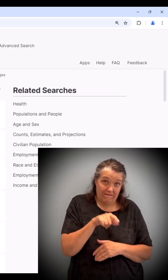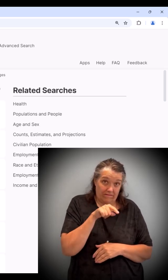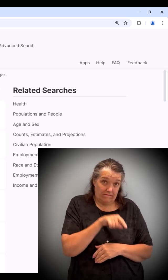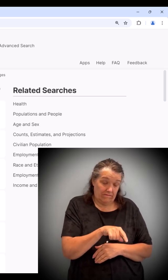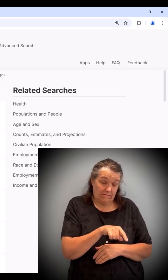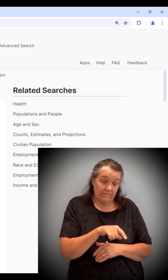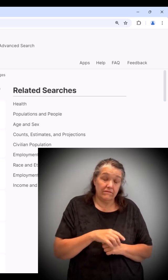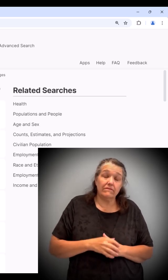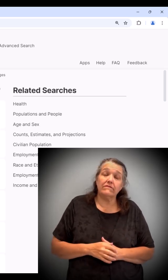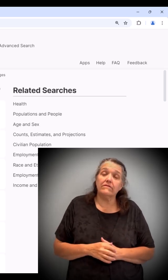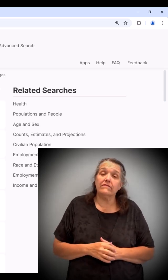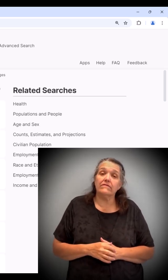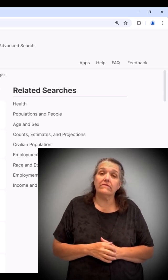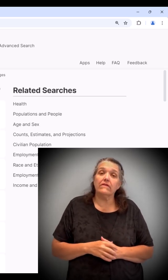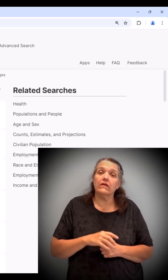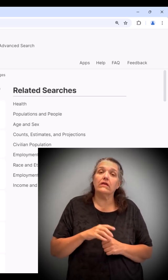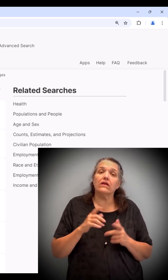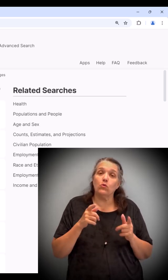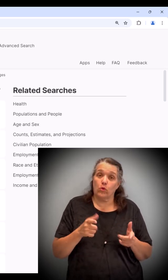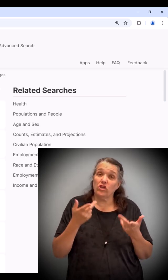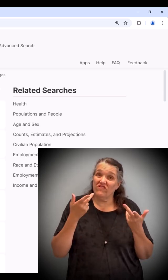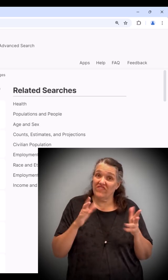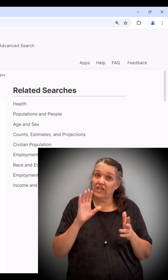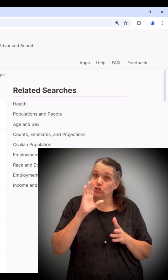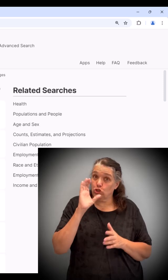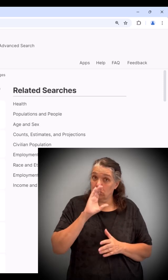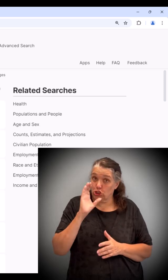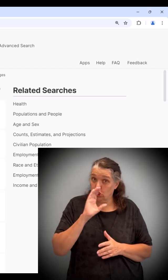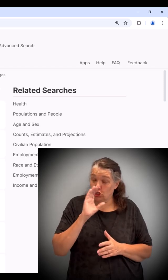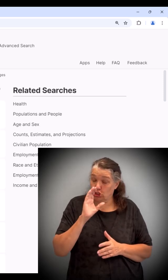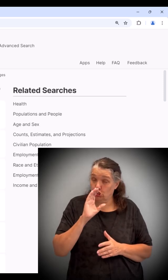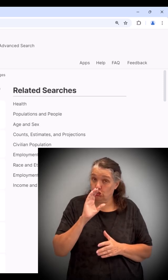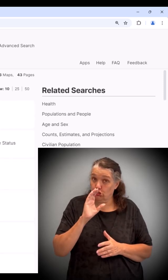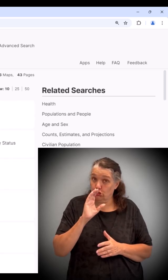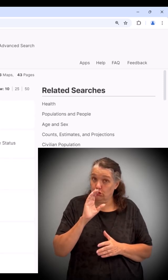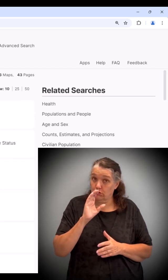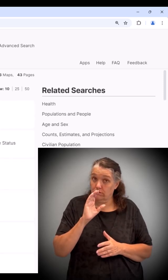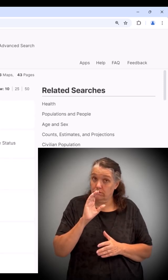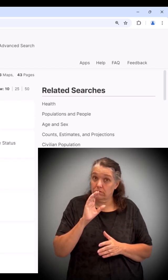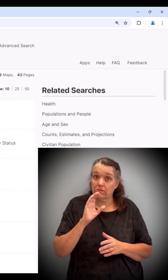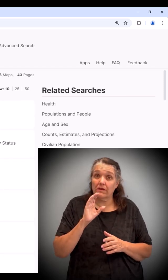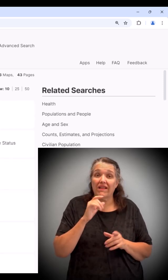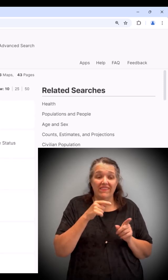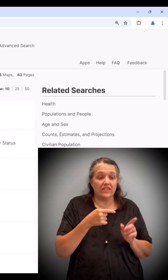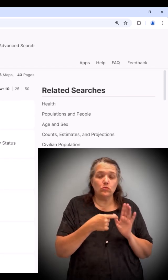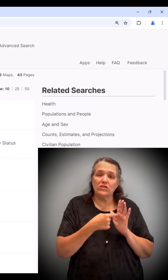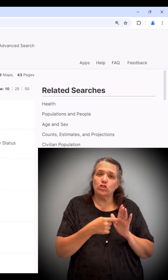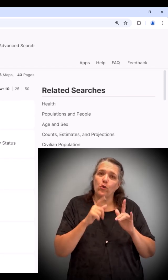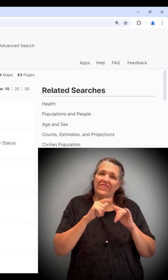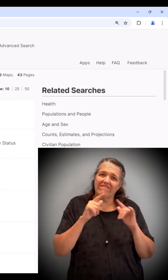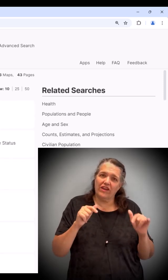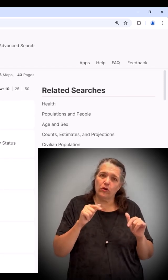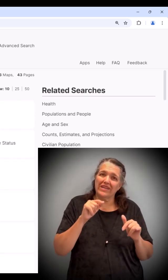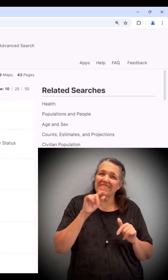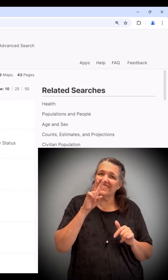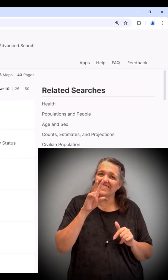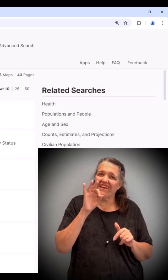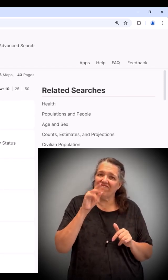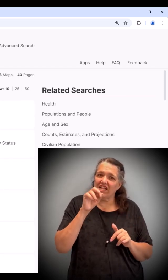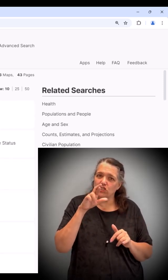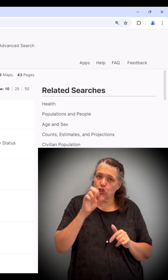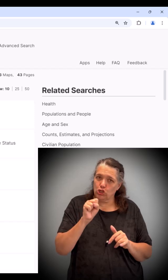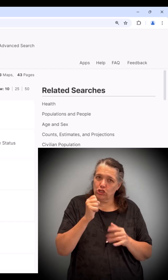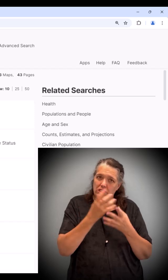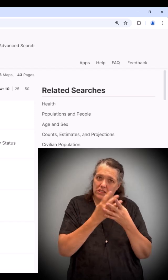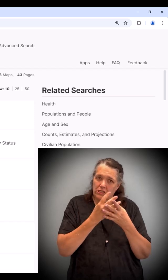left of the screen. Once you've conducted the search, note that this tool displays the filters or variables